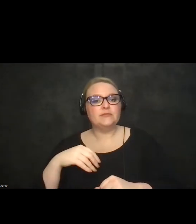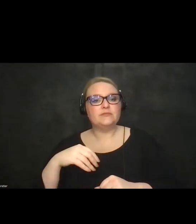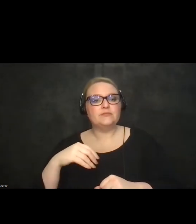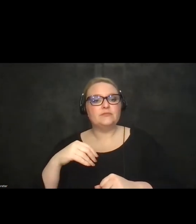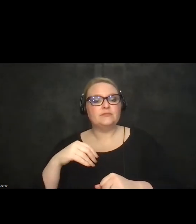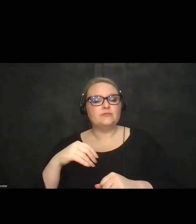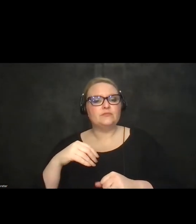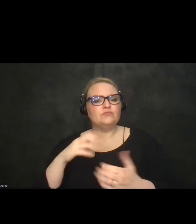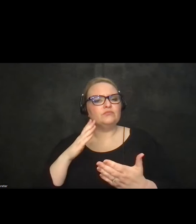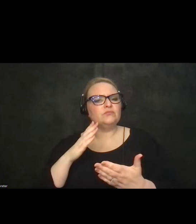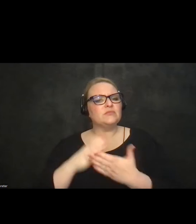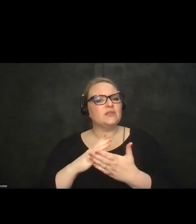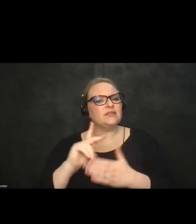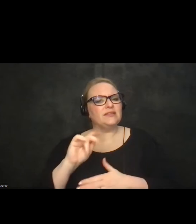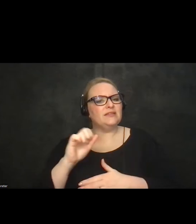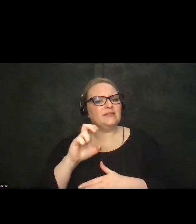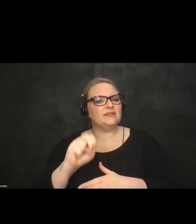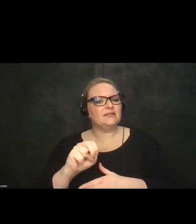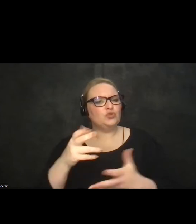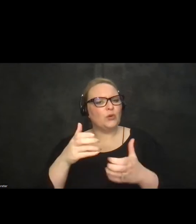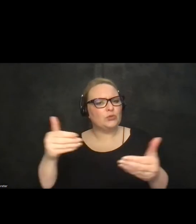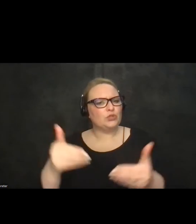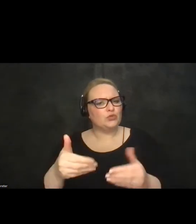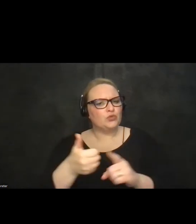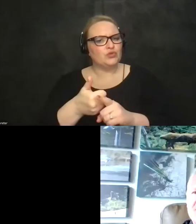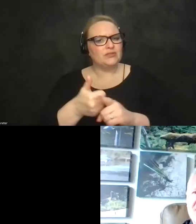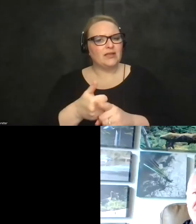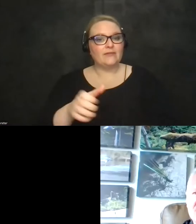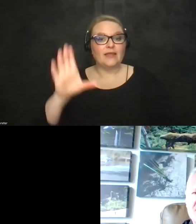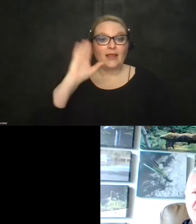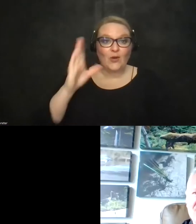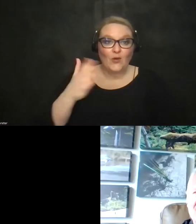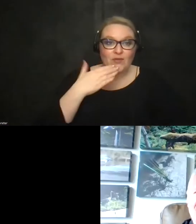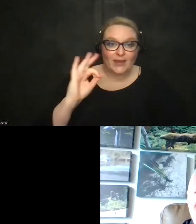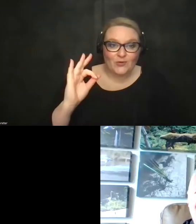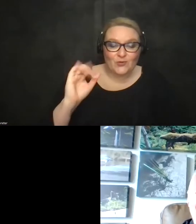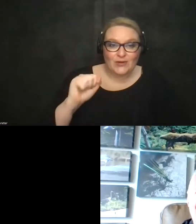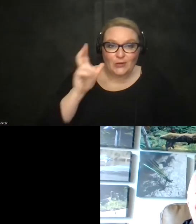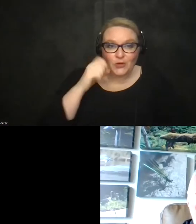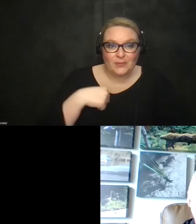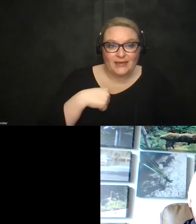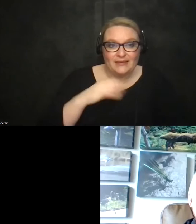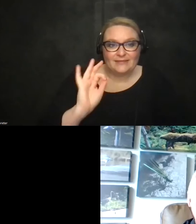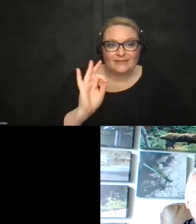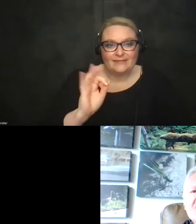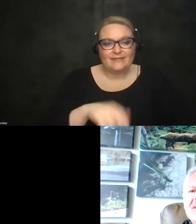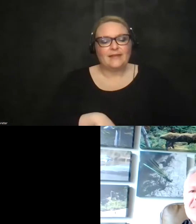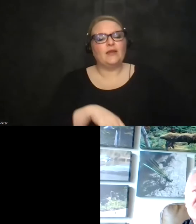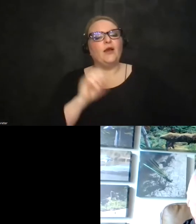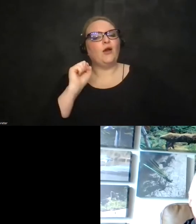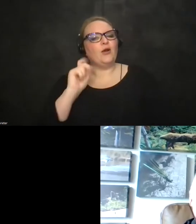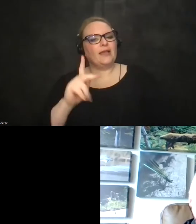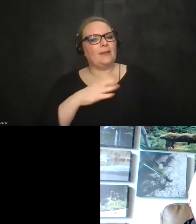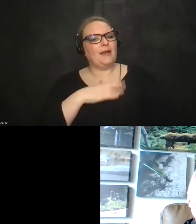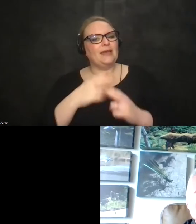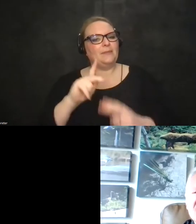uh start keenan would you like to introduce yourself thank you hear me okay great okay well my